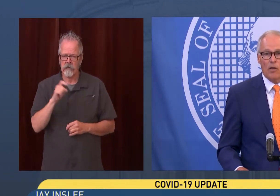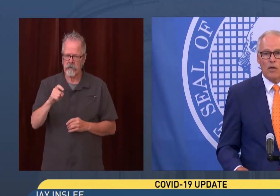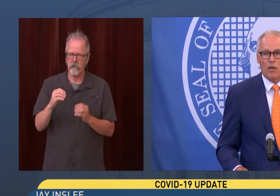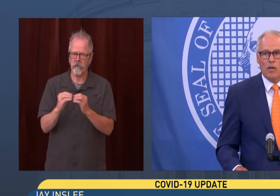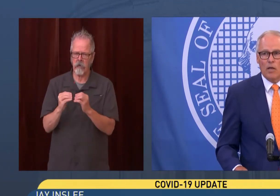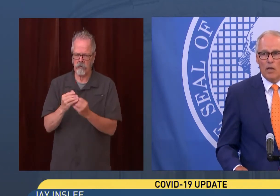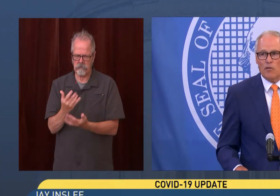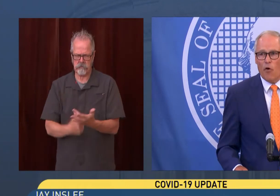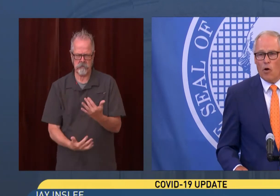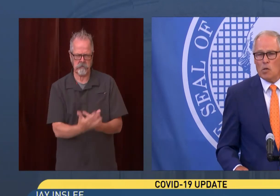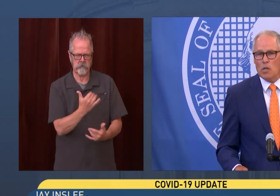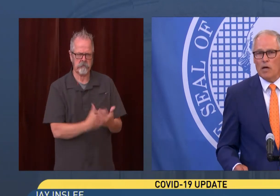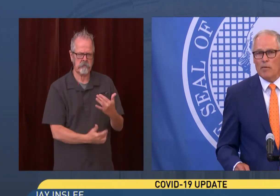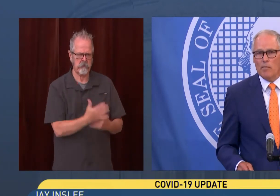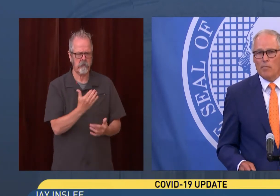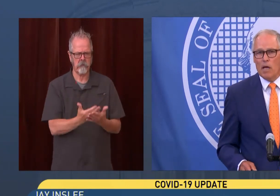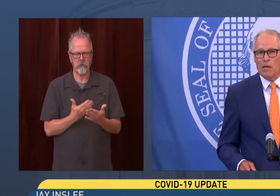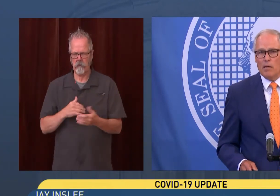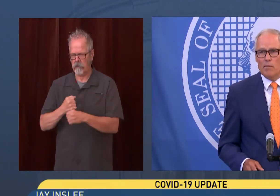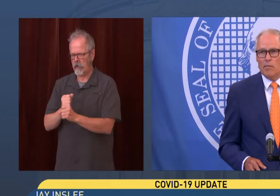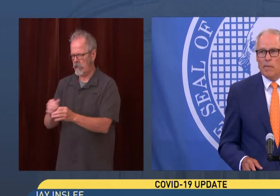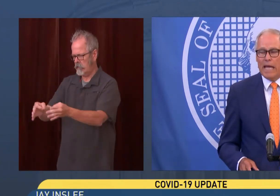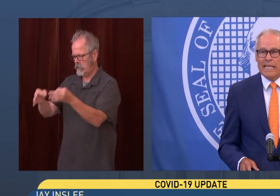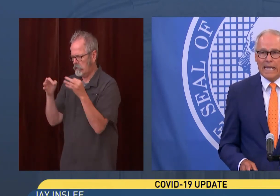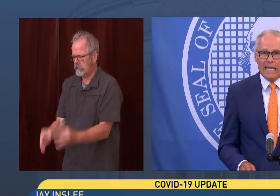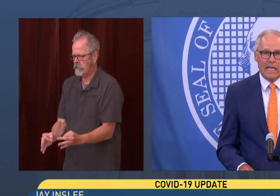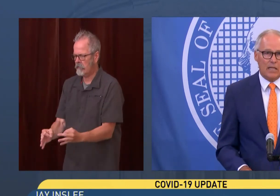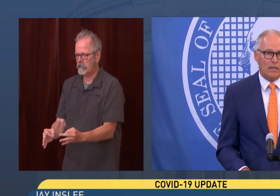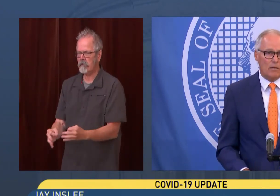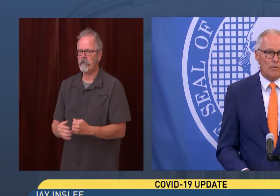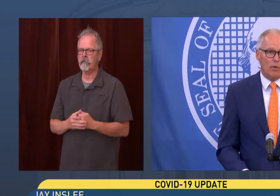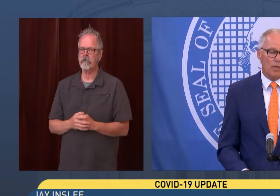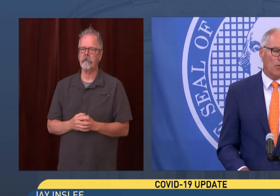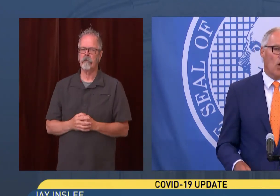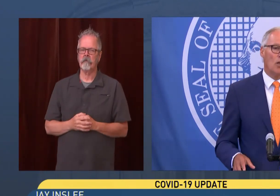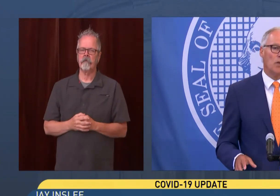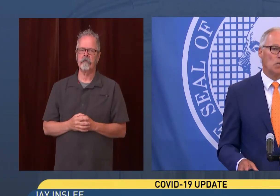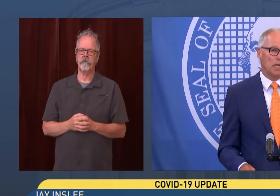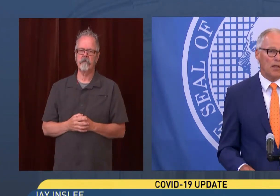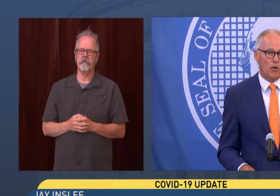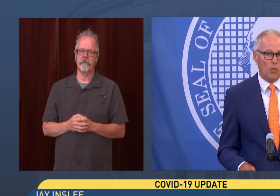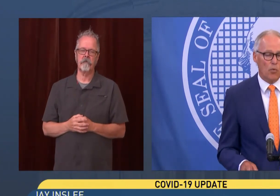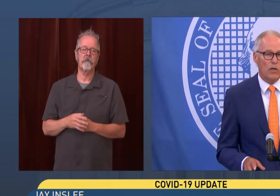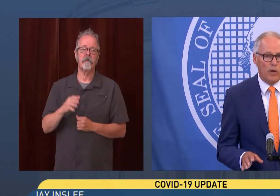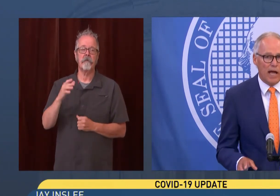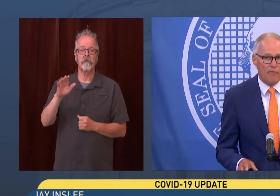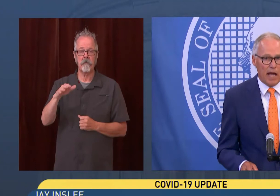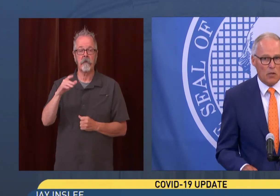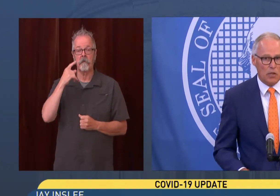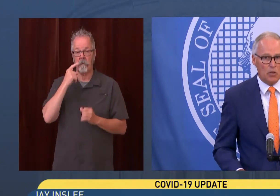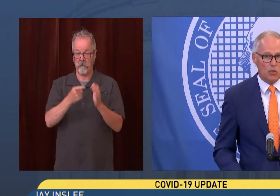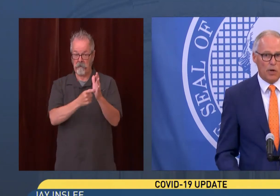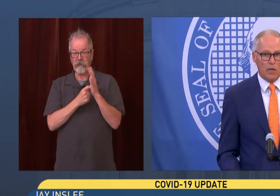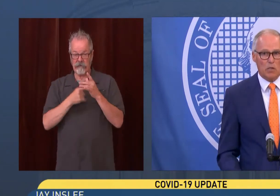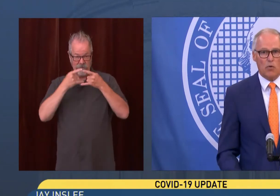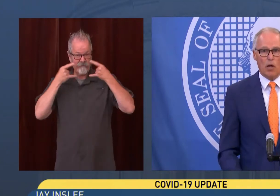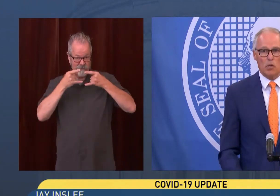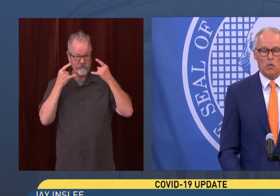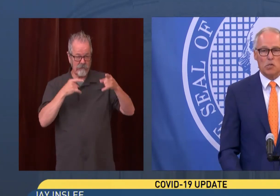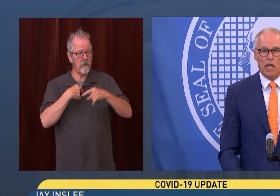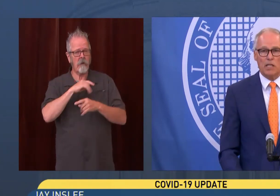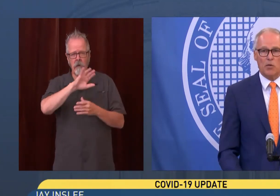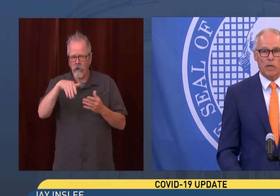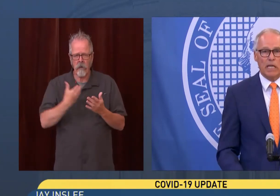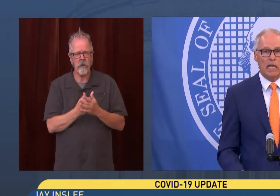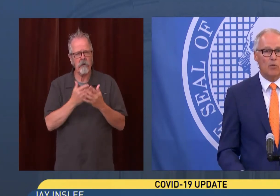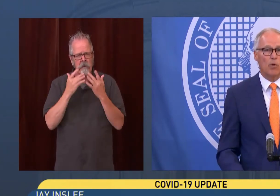regard. As far as mandating it, we think we're all in this together. We don't have vaccination rates across